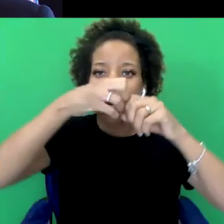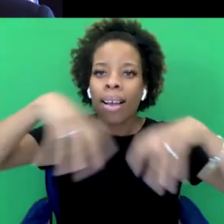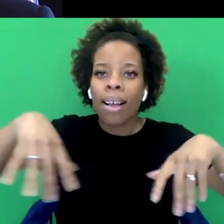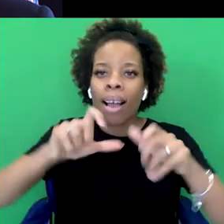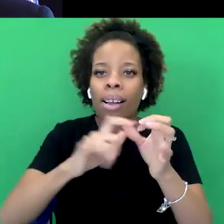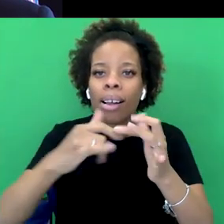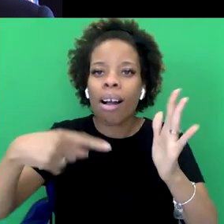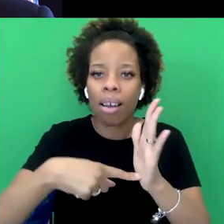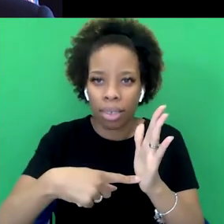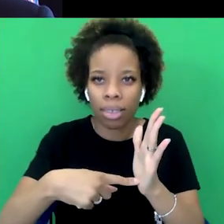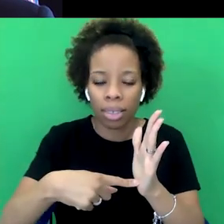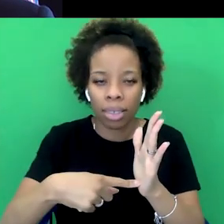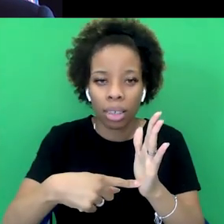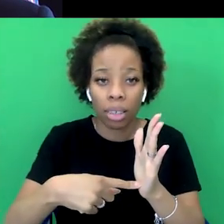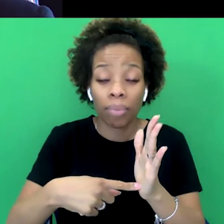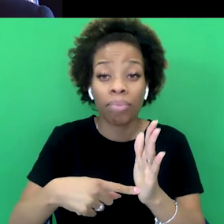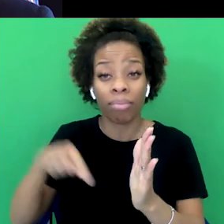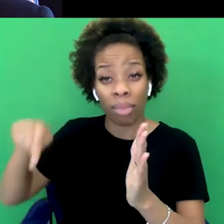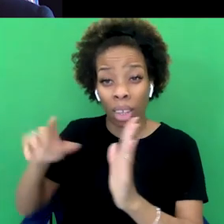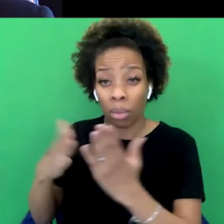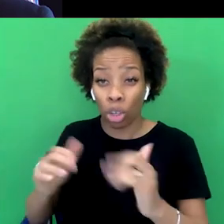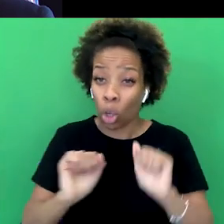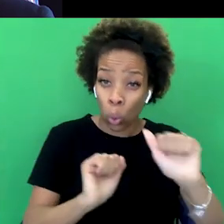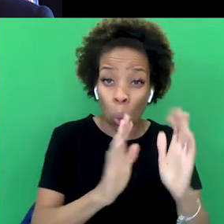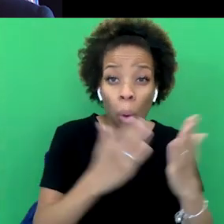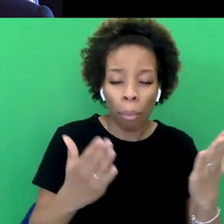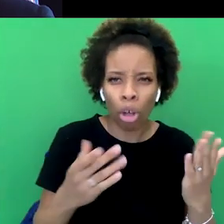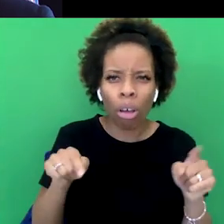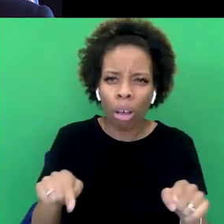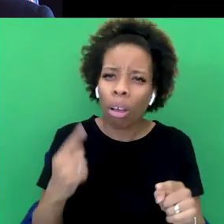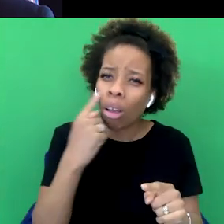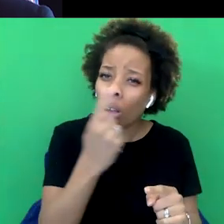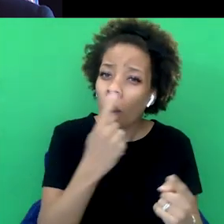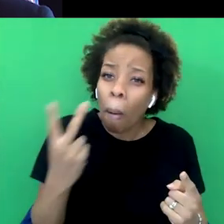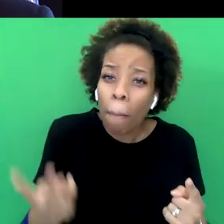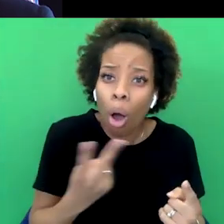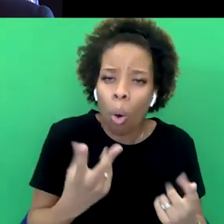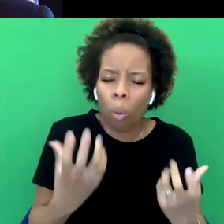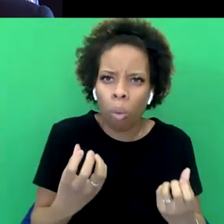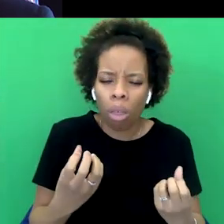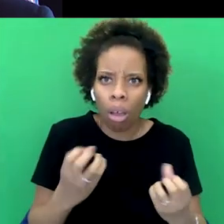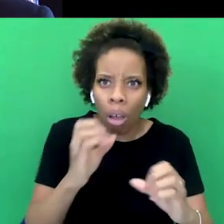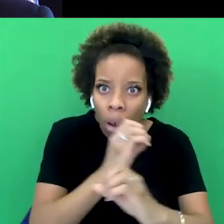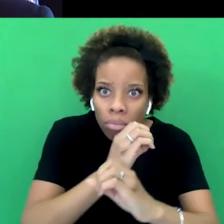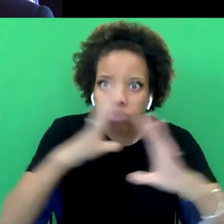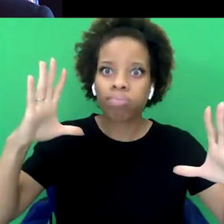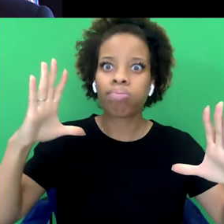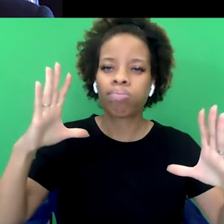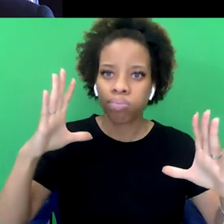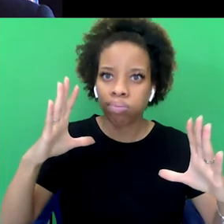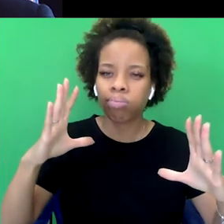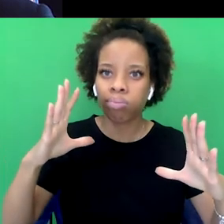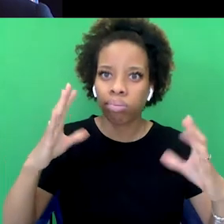is just a wealth of humanising information, and it humanises both the